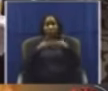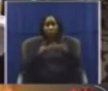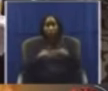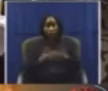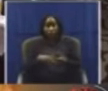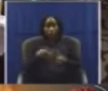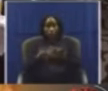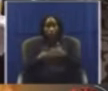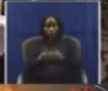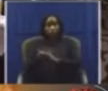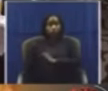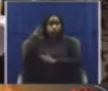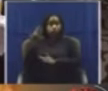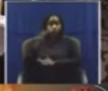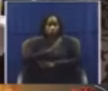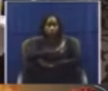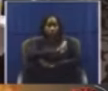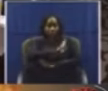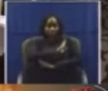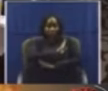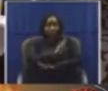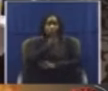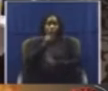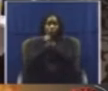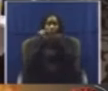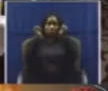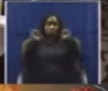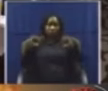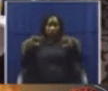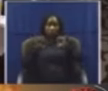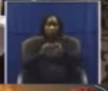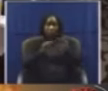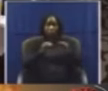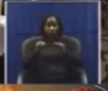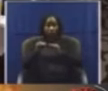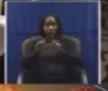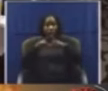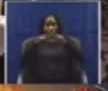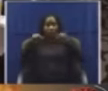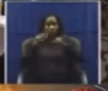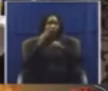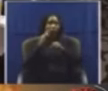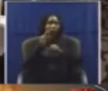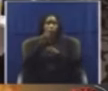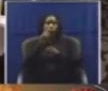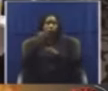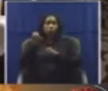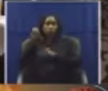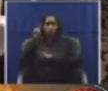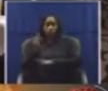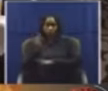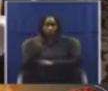former soldiers of the liberation movement was completed in 2001, it was